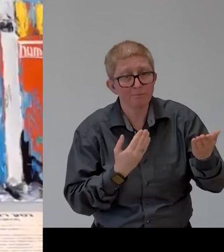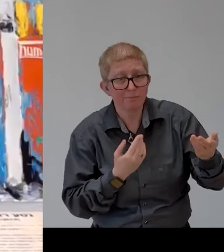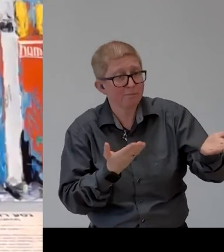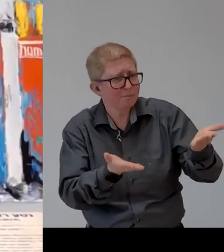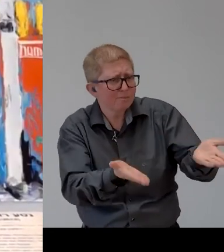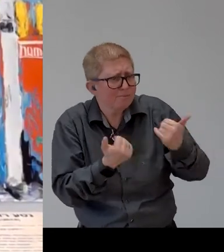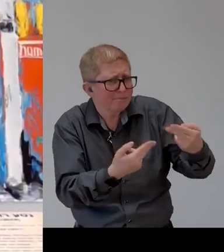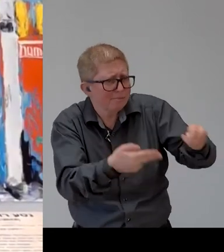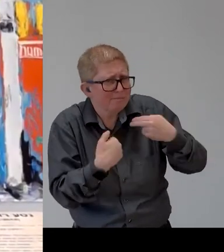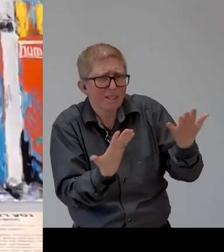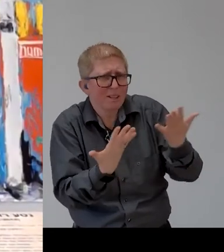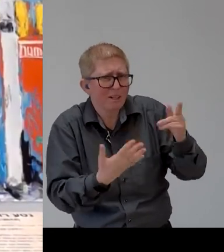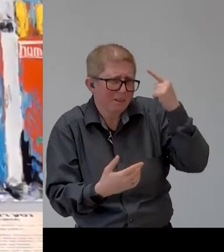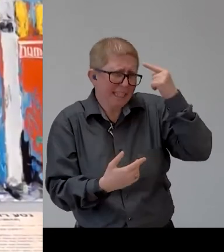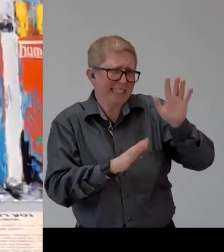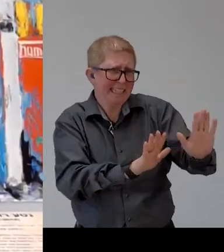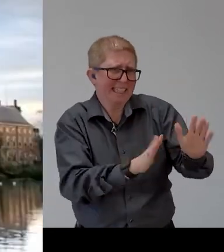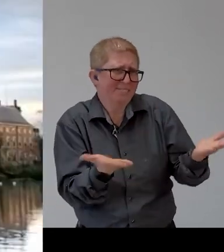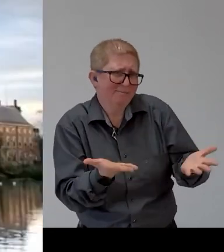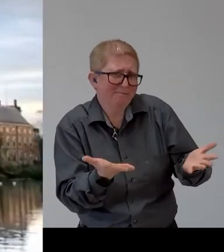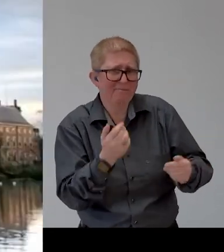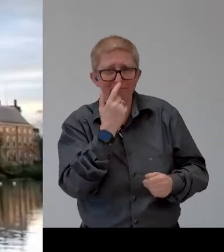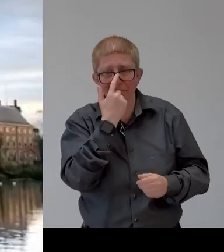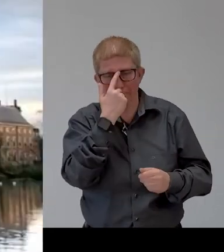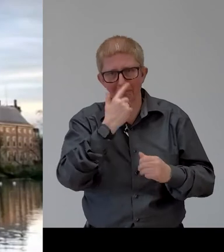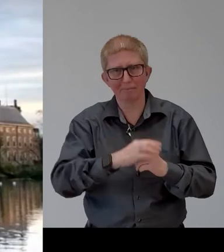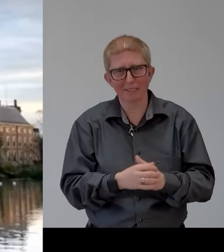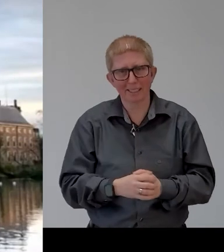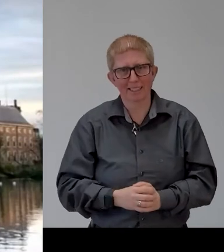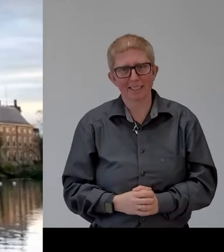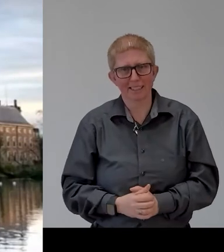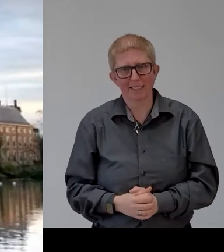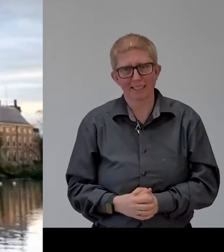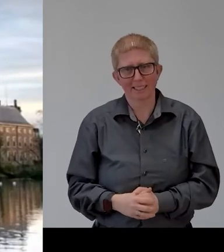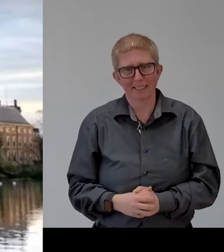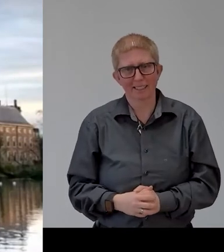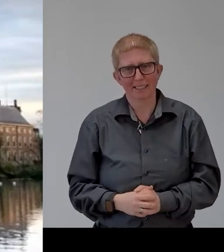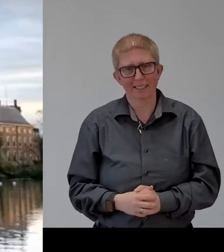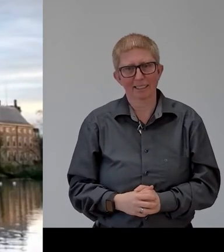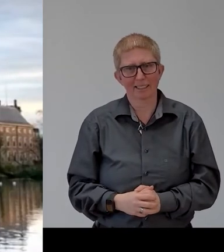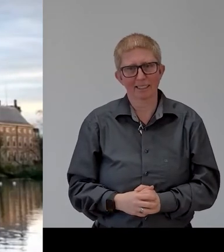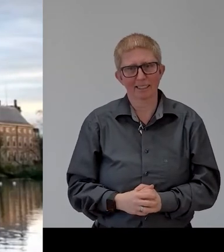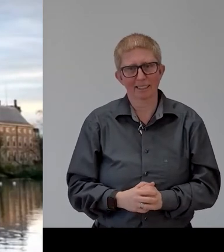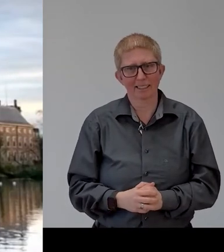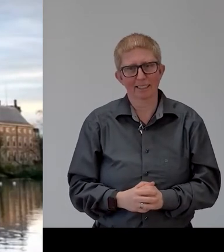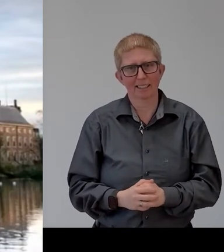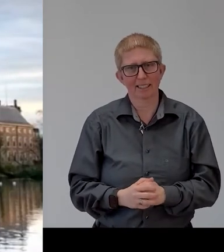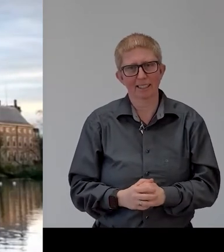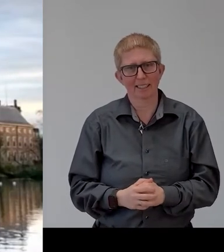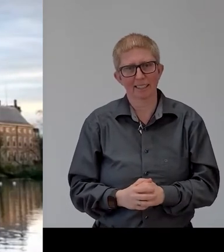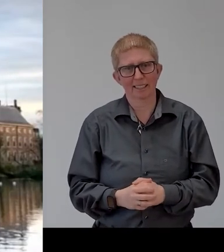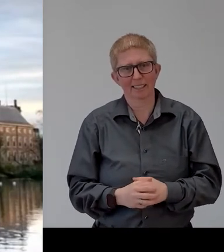um um well